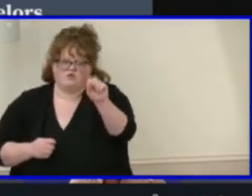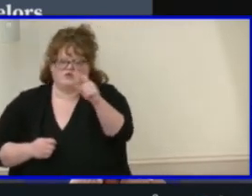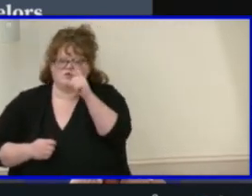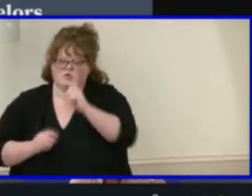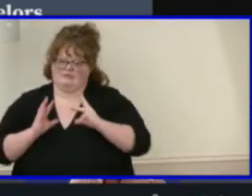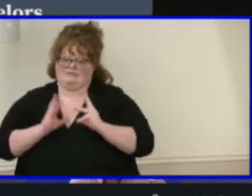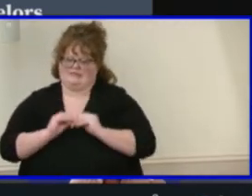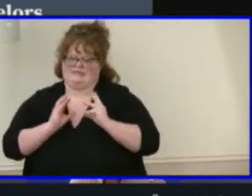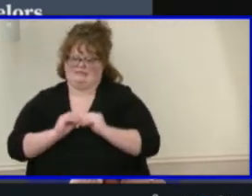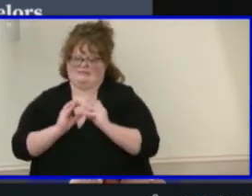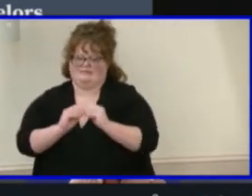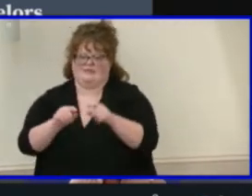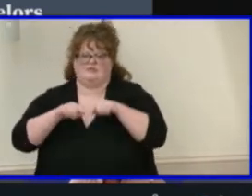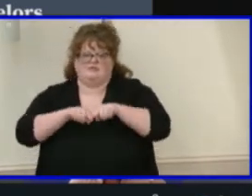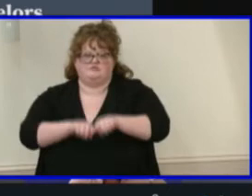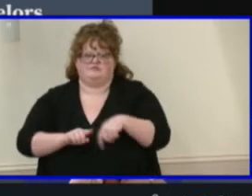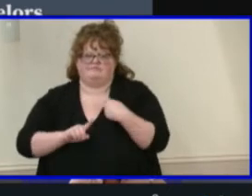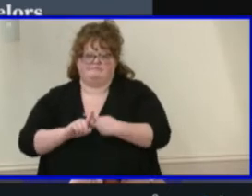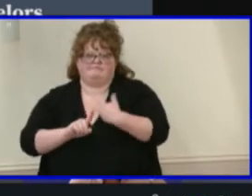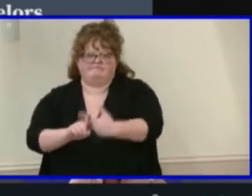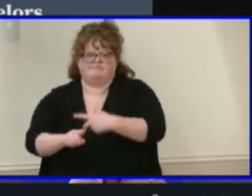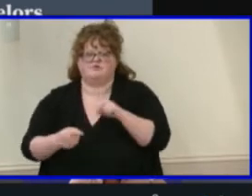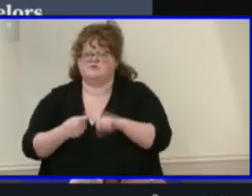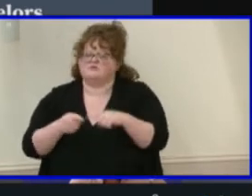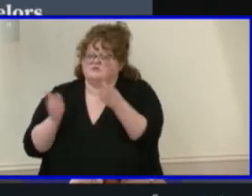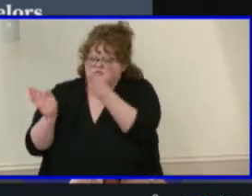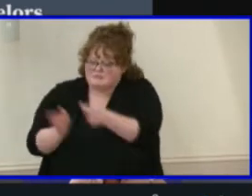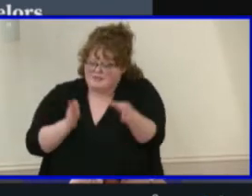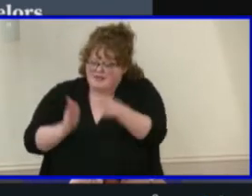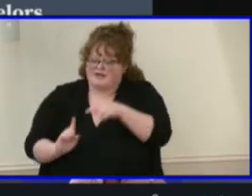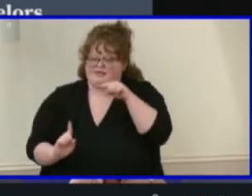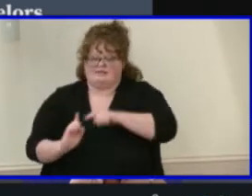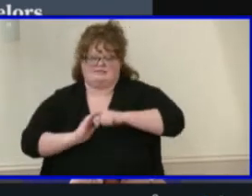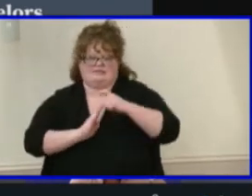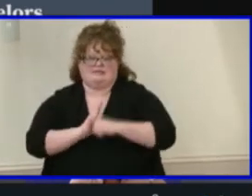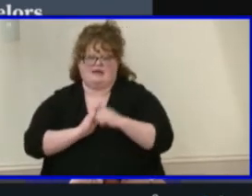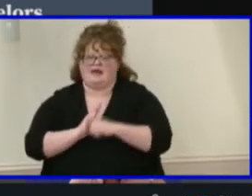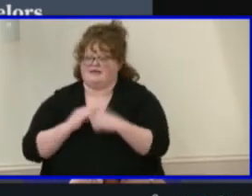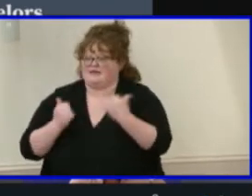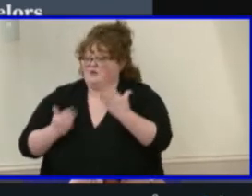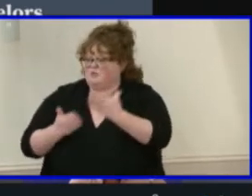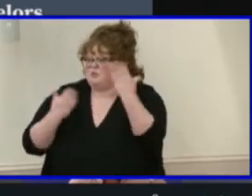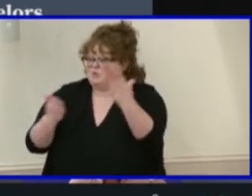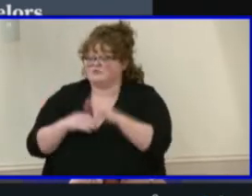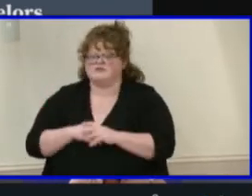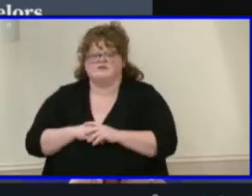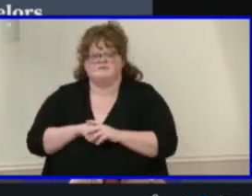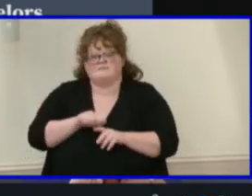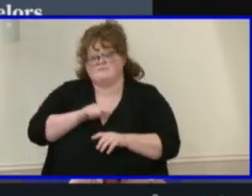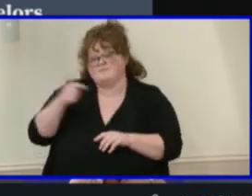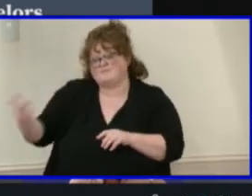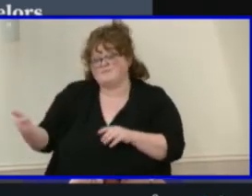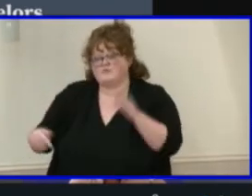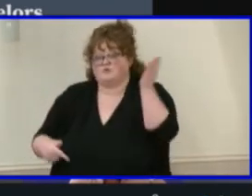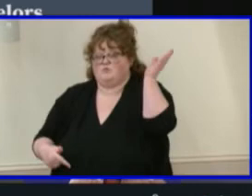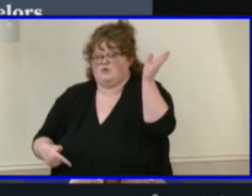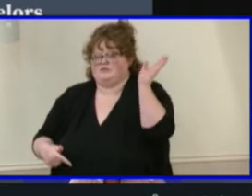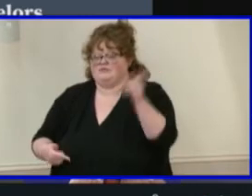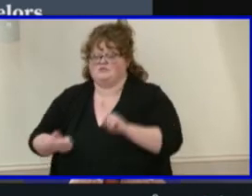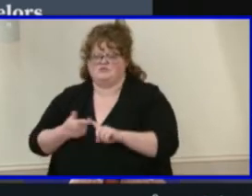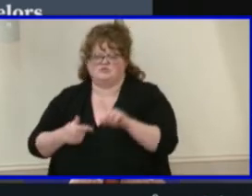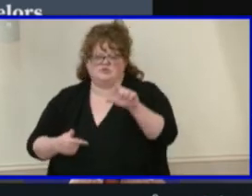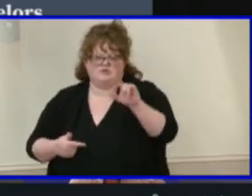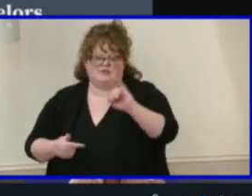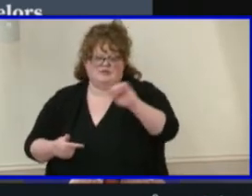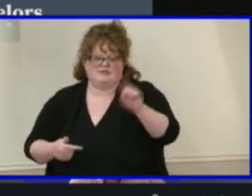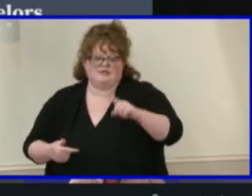months in order to develop the planning guide proposed this afternoon. And now I will turn the remainder of the presentation over to Liz